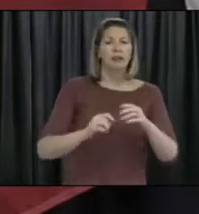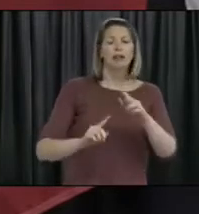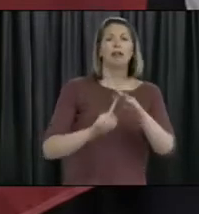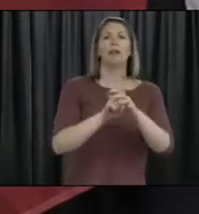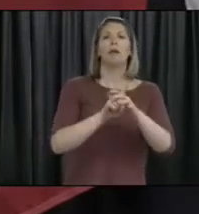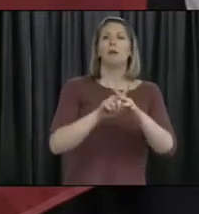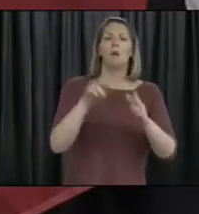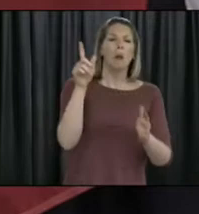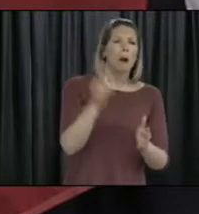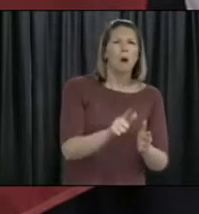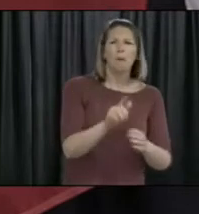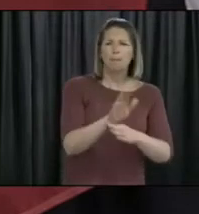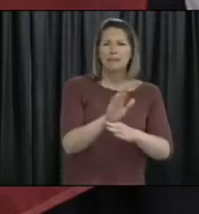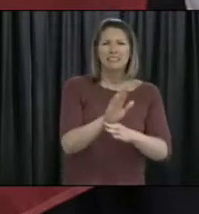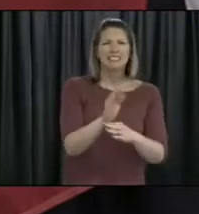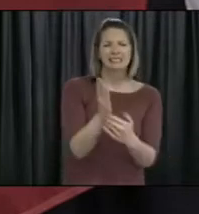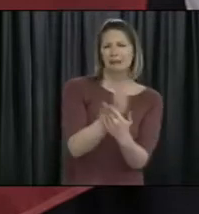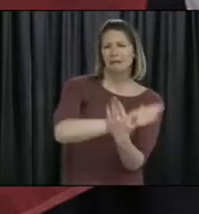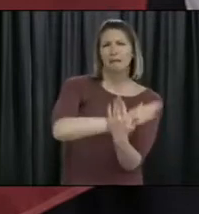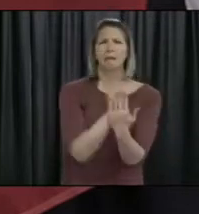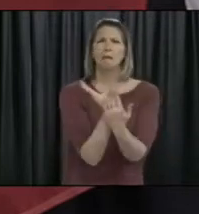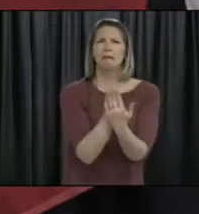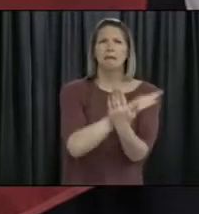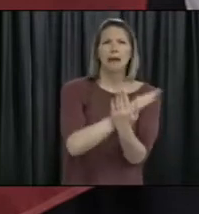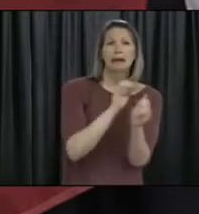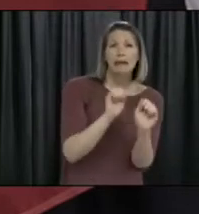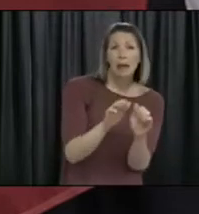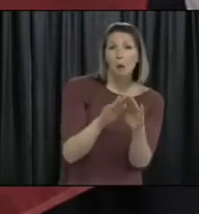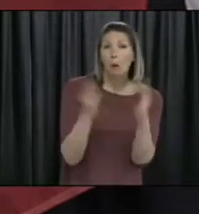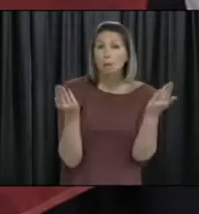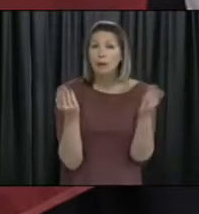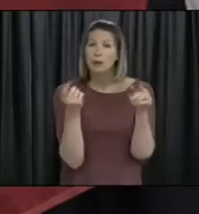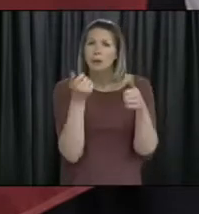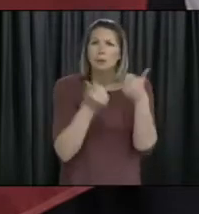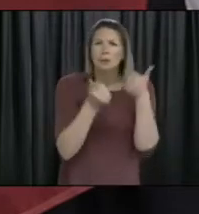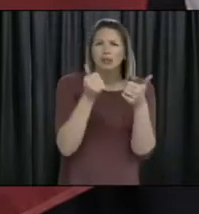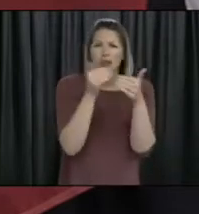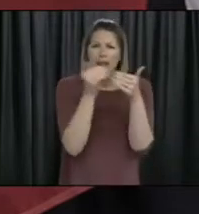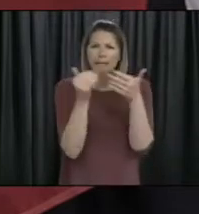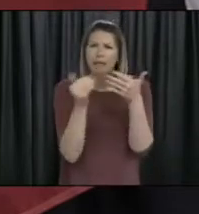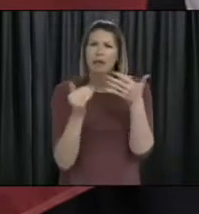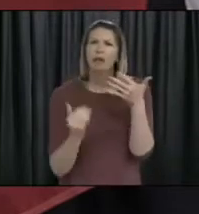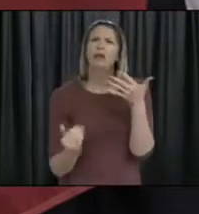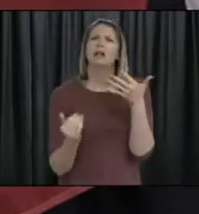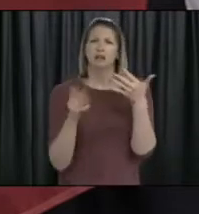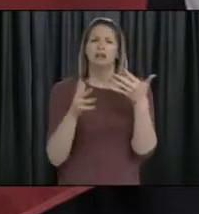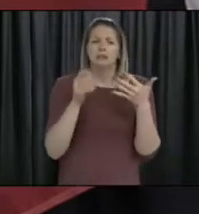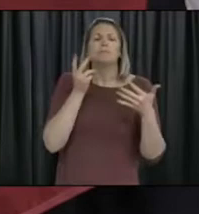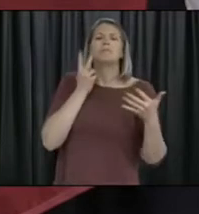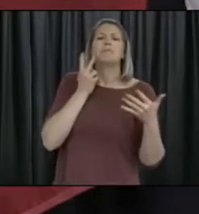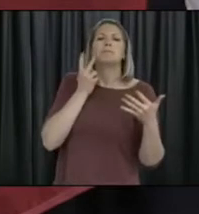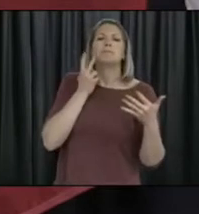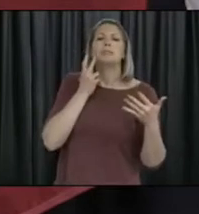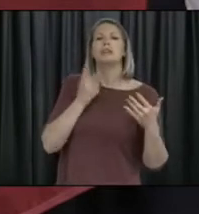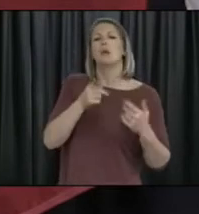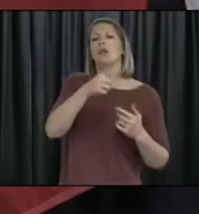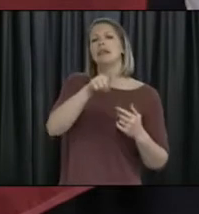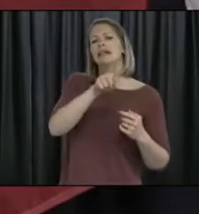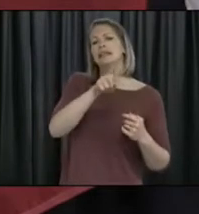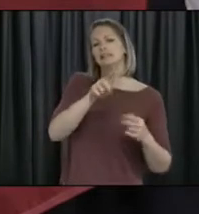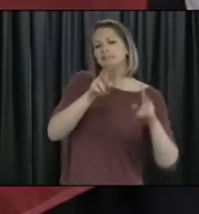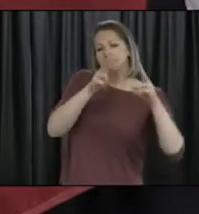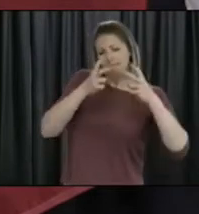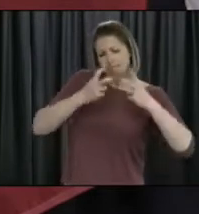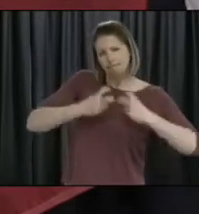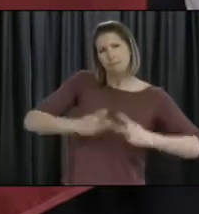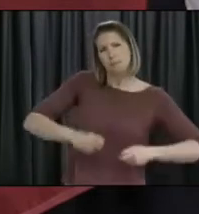So, you know, this is really the first step in relaxing many of the measures. But, you we can get to a point where it's comfortable and safely to move around our